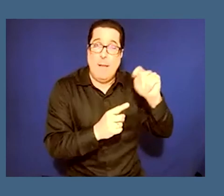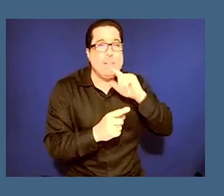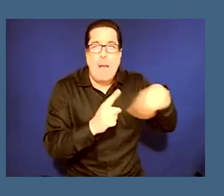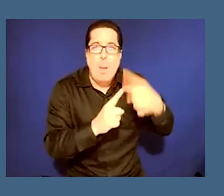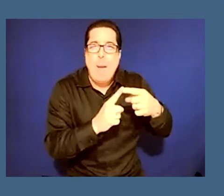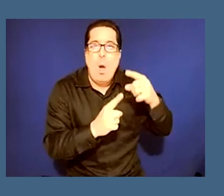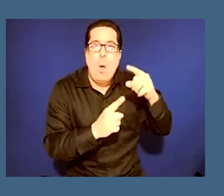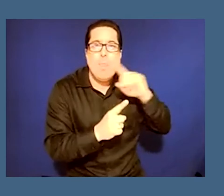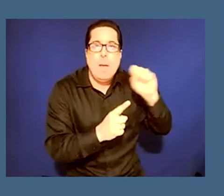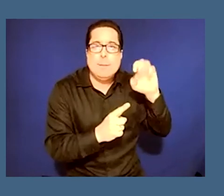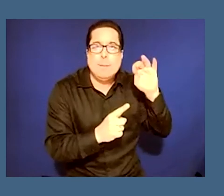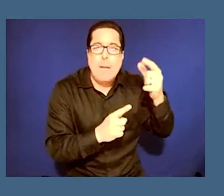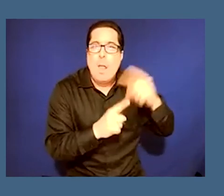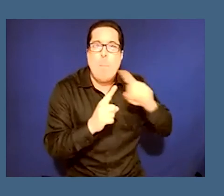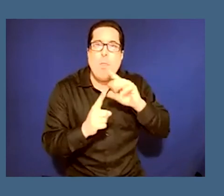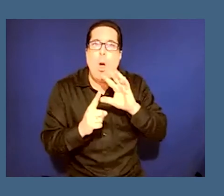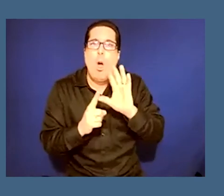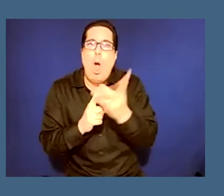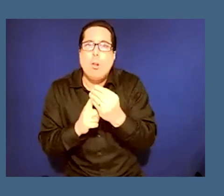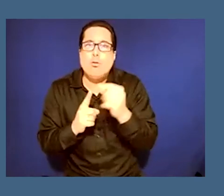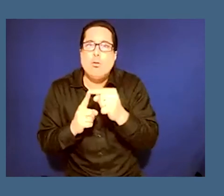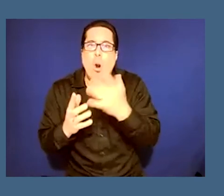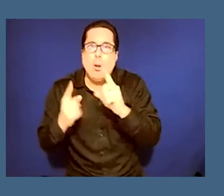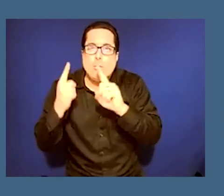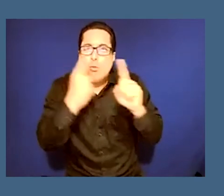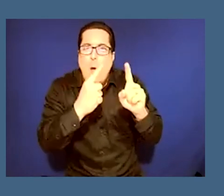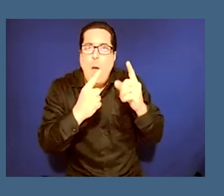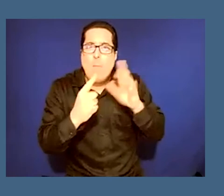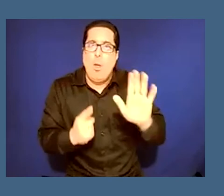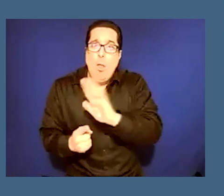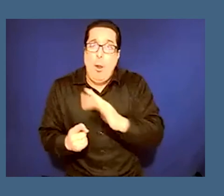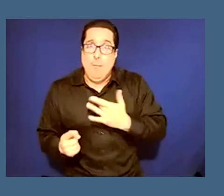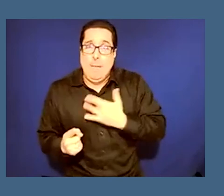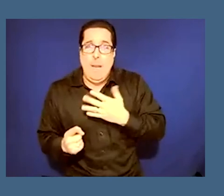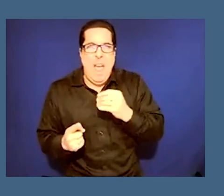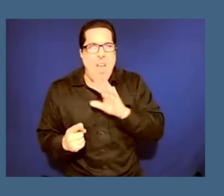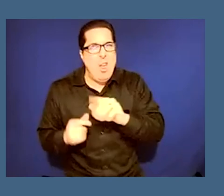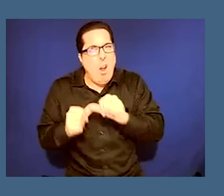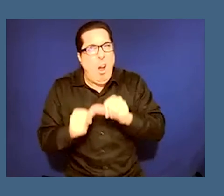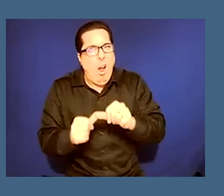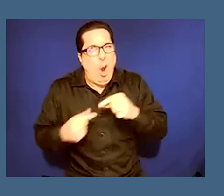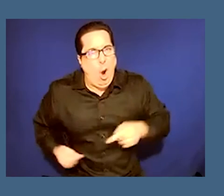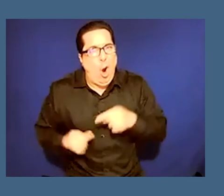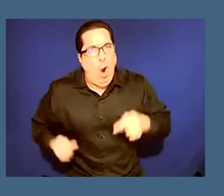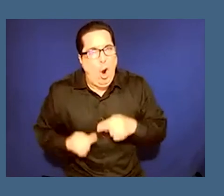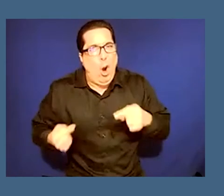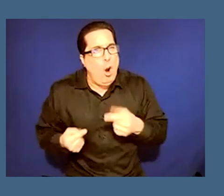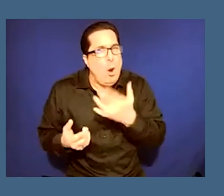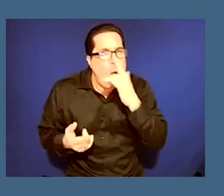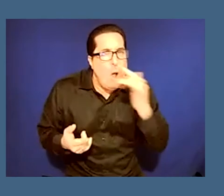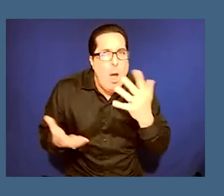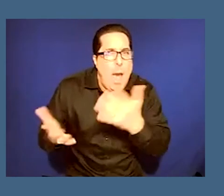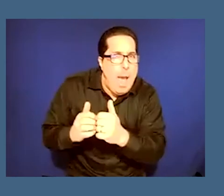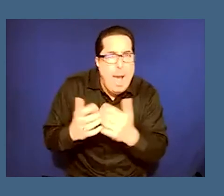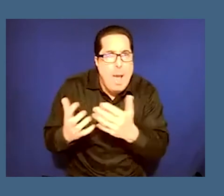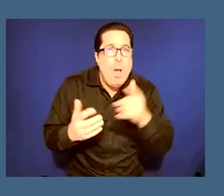striving towards and what's what it's feeling and what it's hurting from and that also makes me think about then